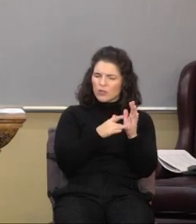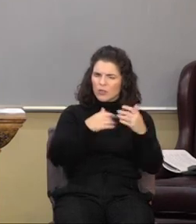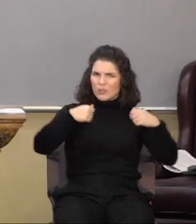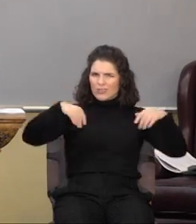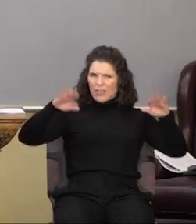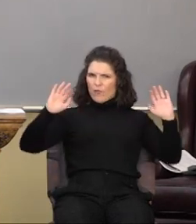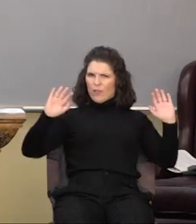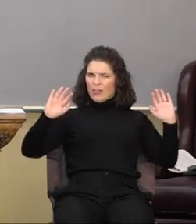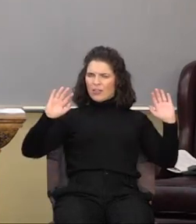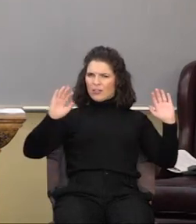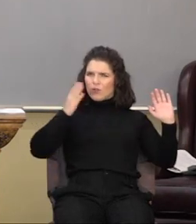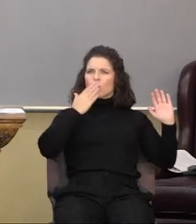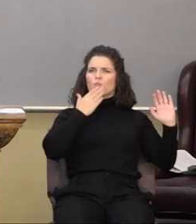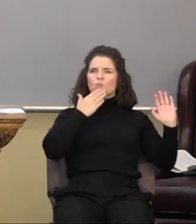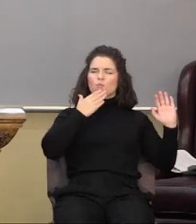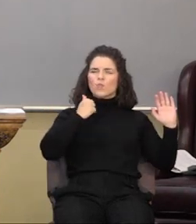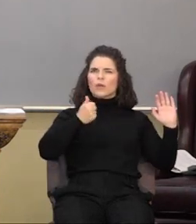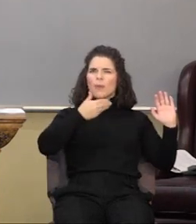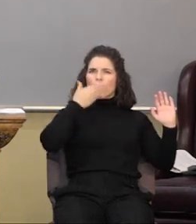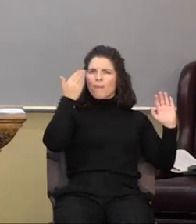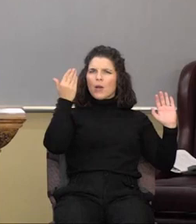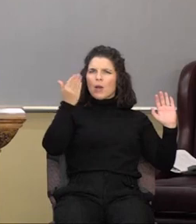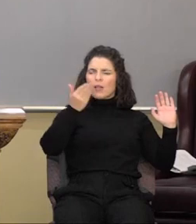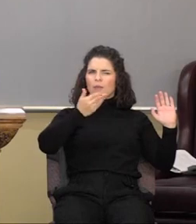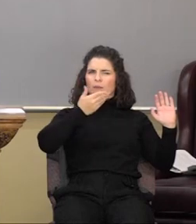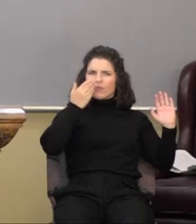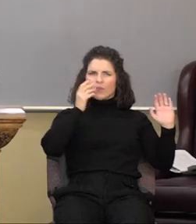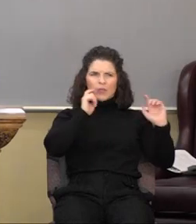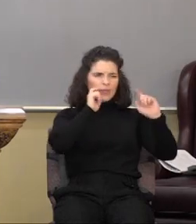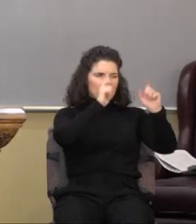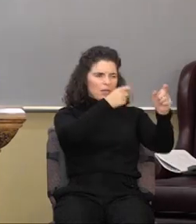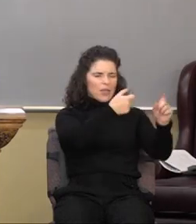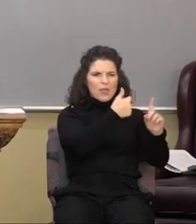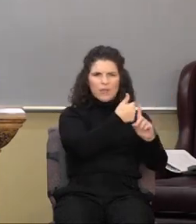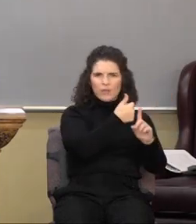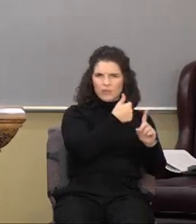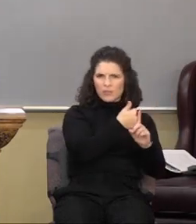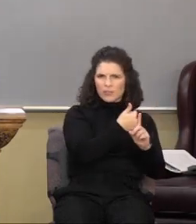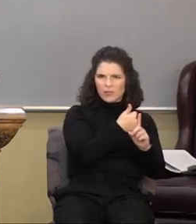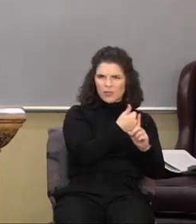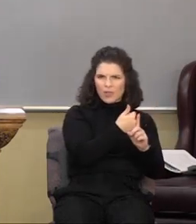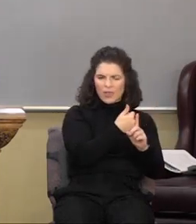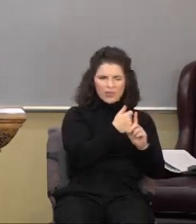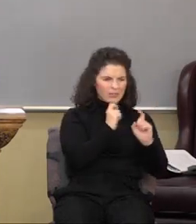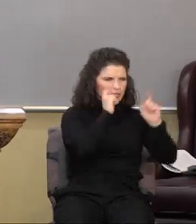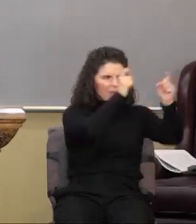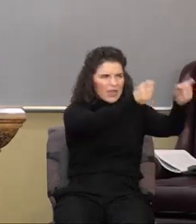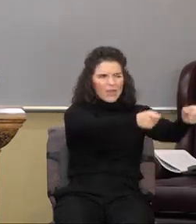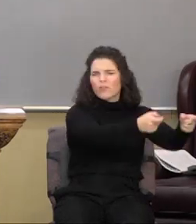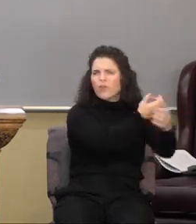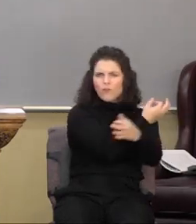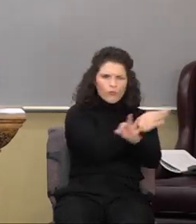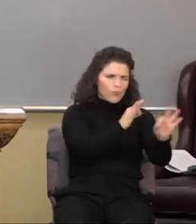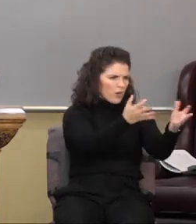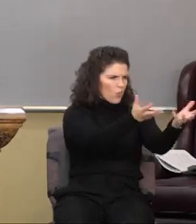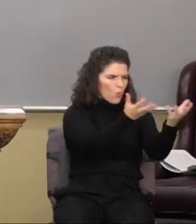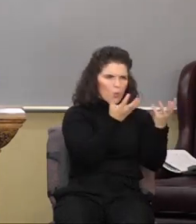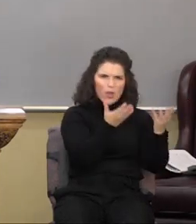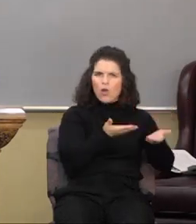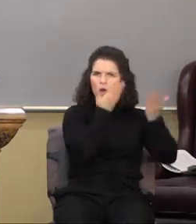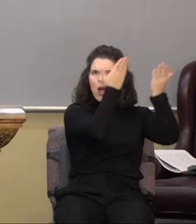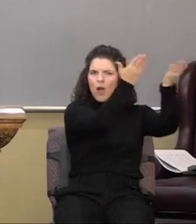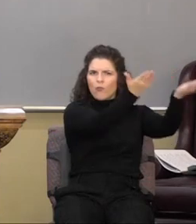sweet smelling savor. He gave himself as a gift, a free will